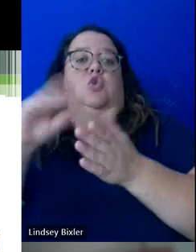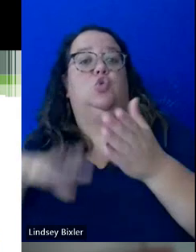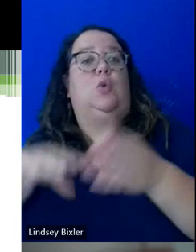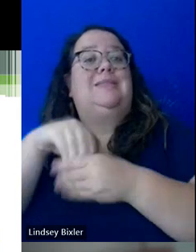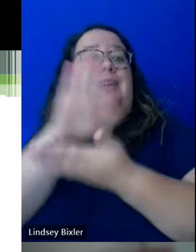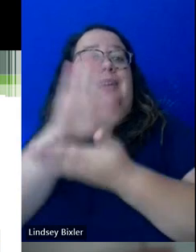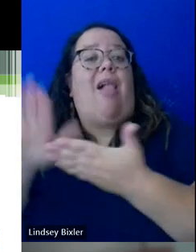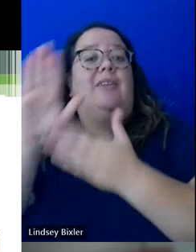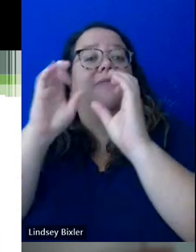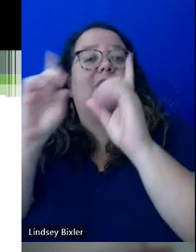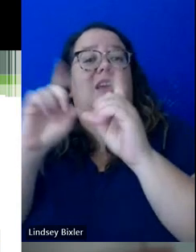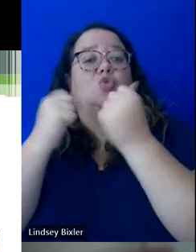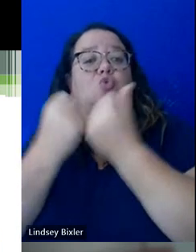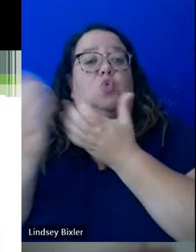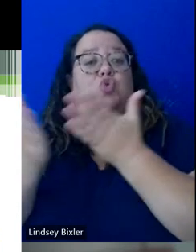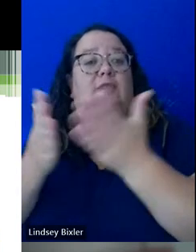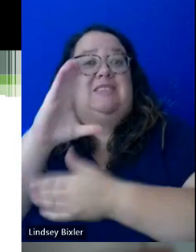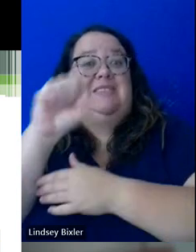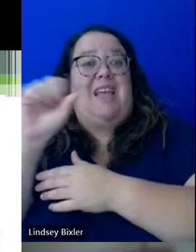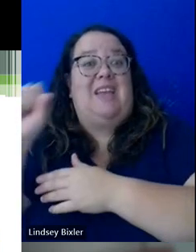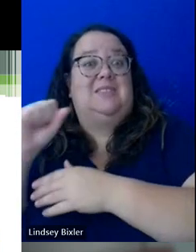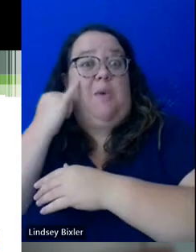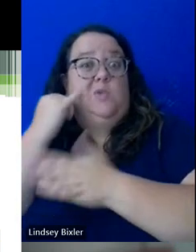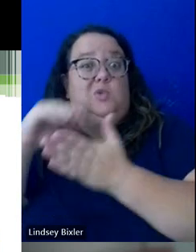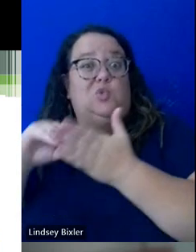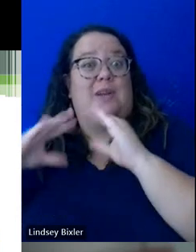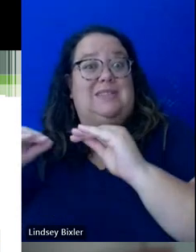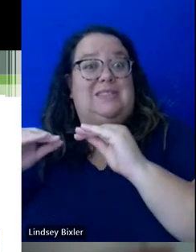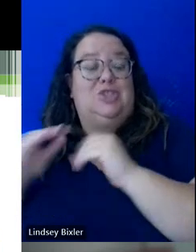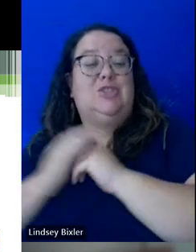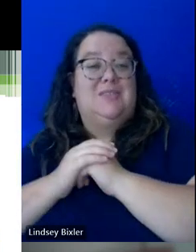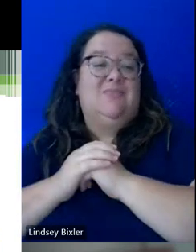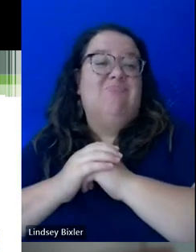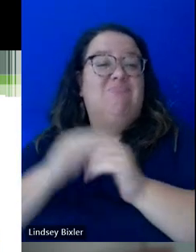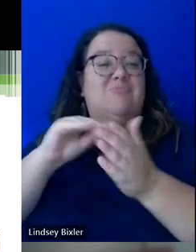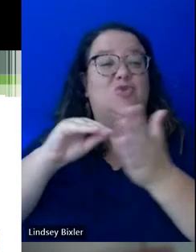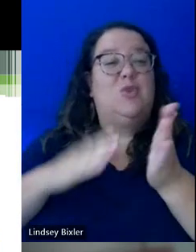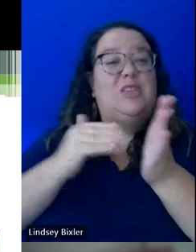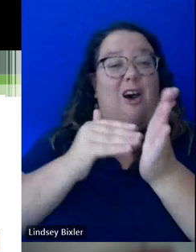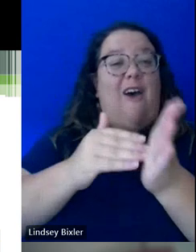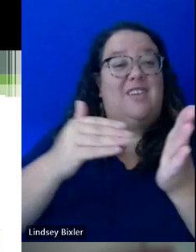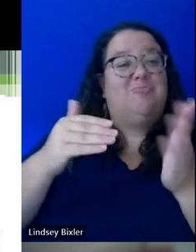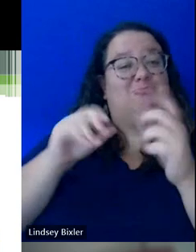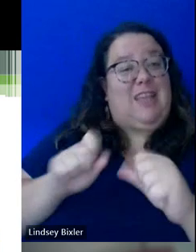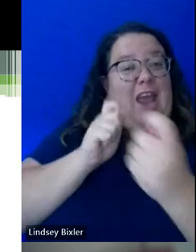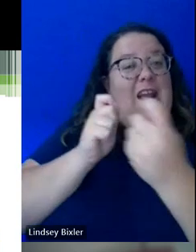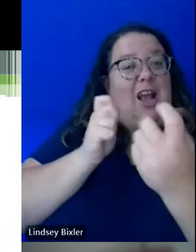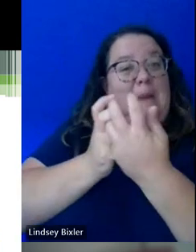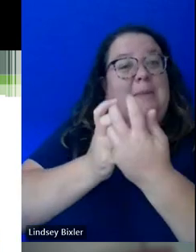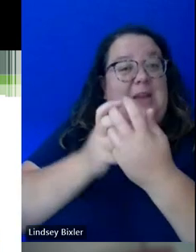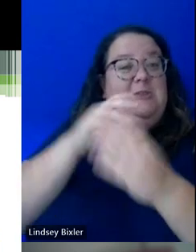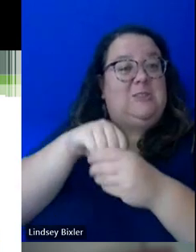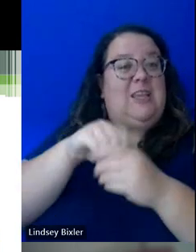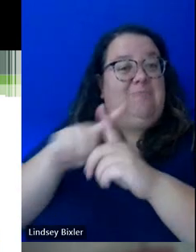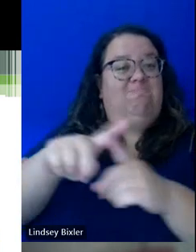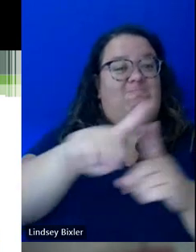be doing student teaching. Students are eligible oftentimes for accommodations in those settings as well. Obviously, they look a little bit different than